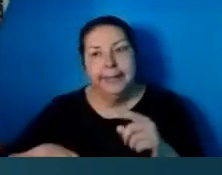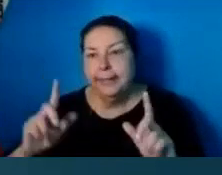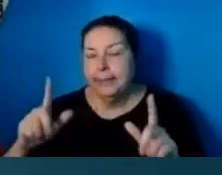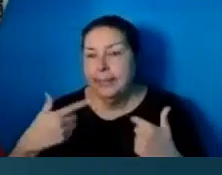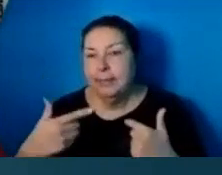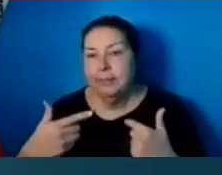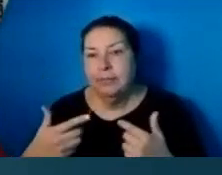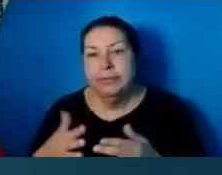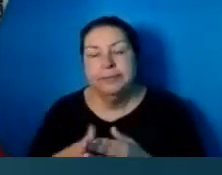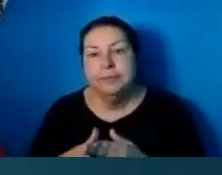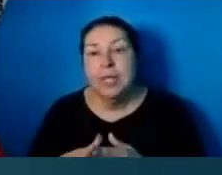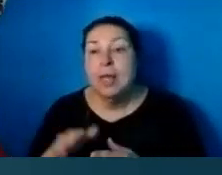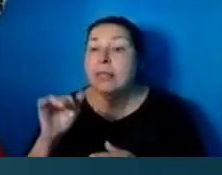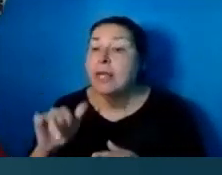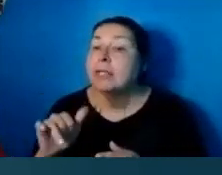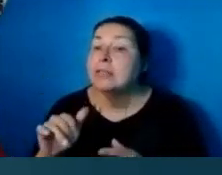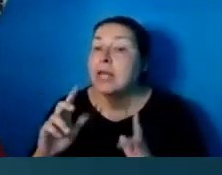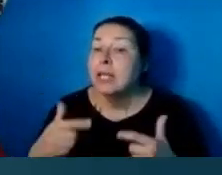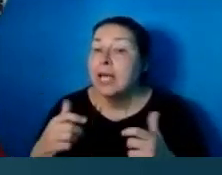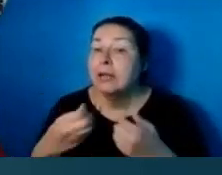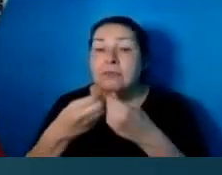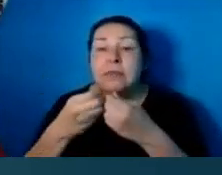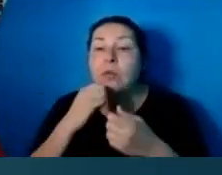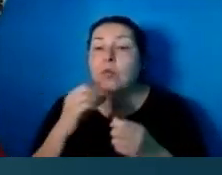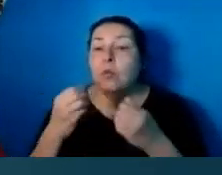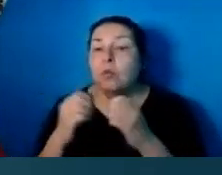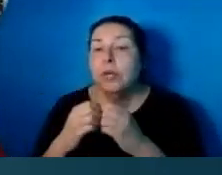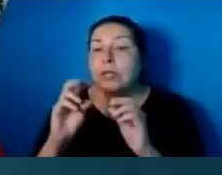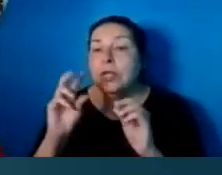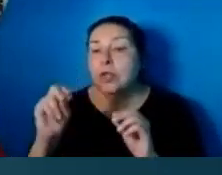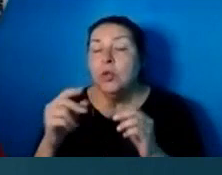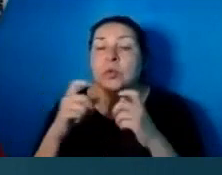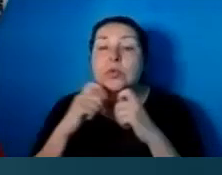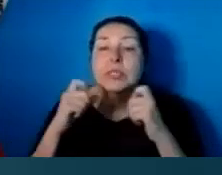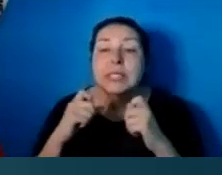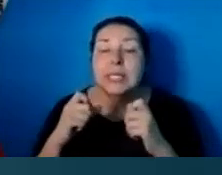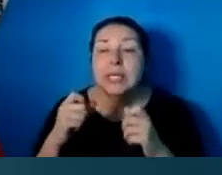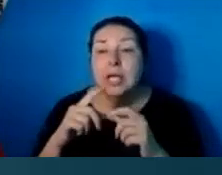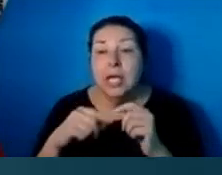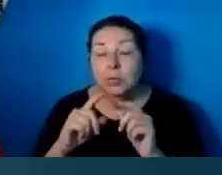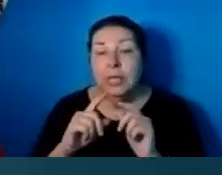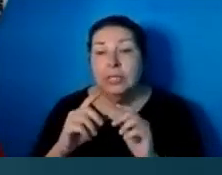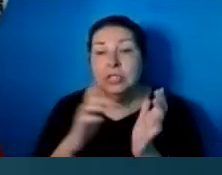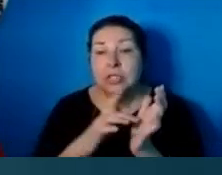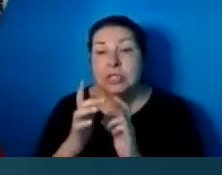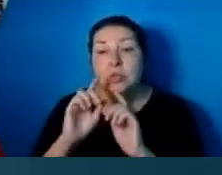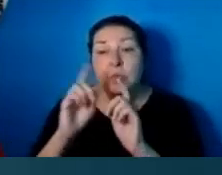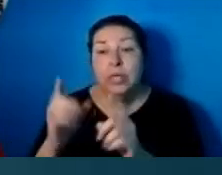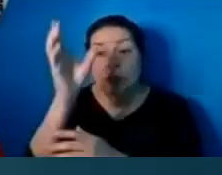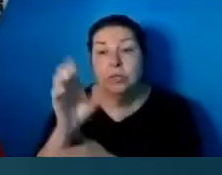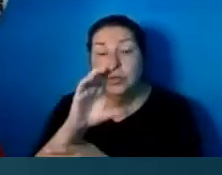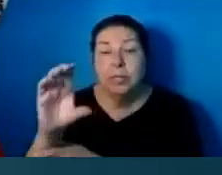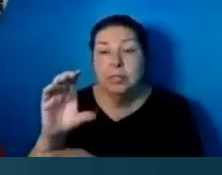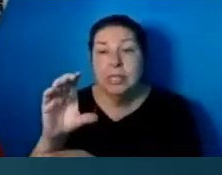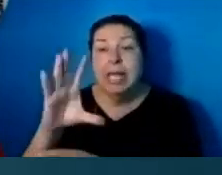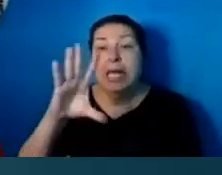that's one without sin. And yet, when going to the cross, God keep all of our sins on him.